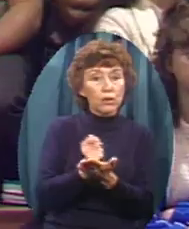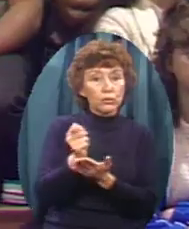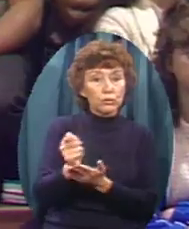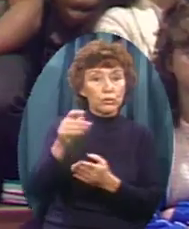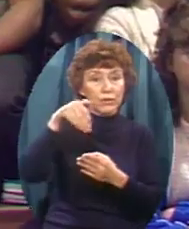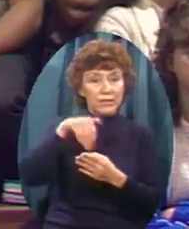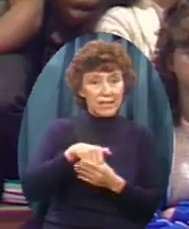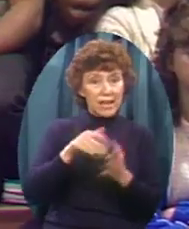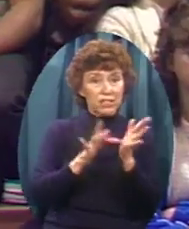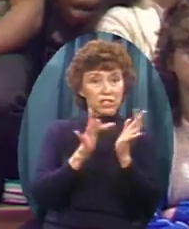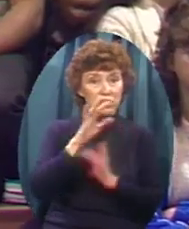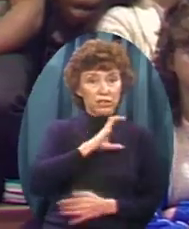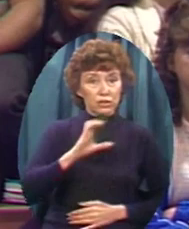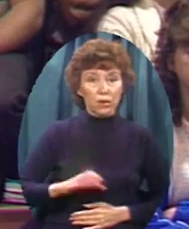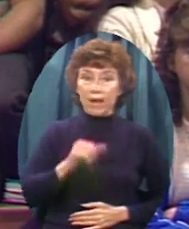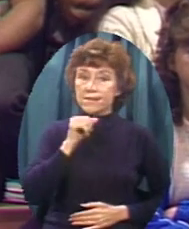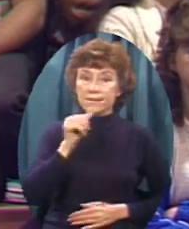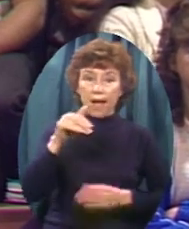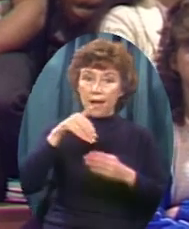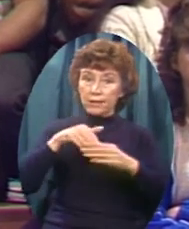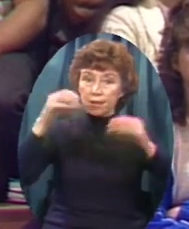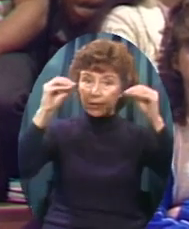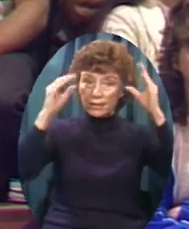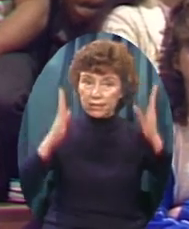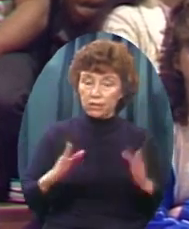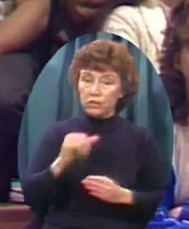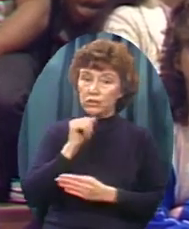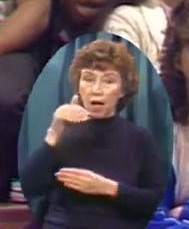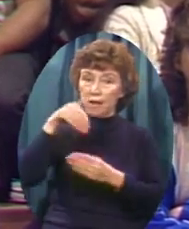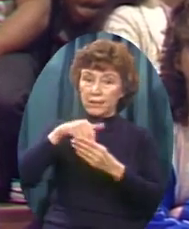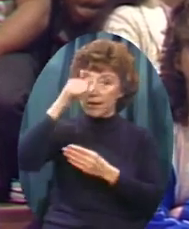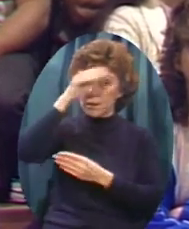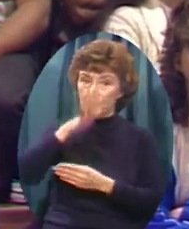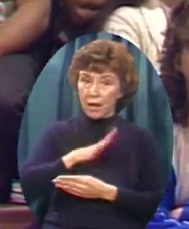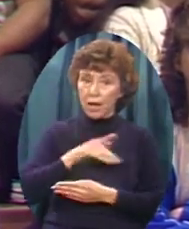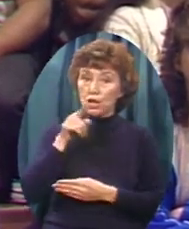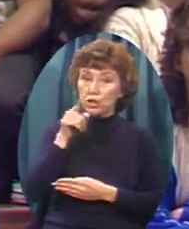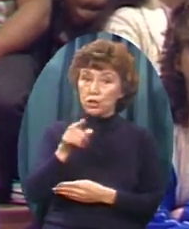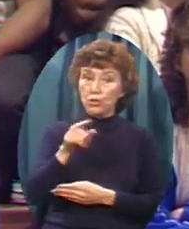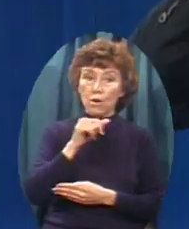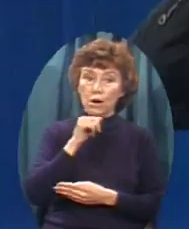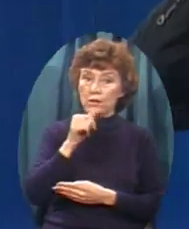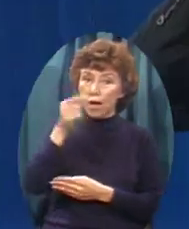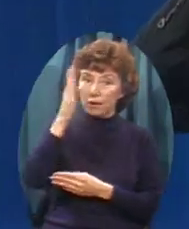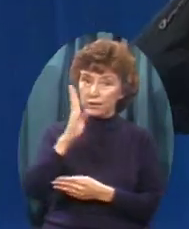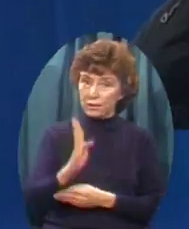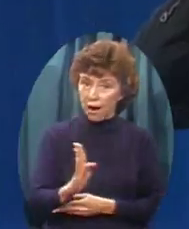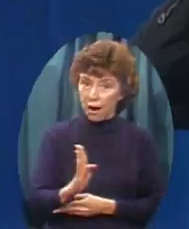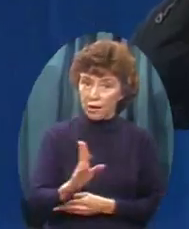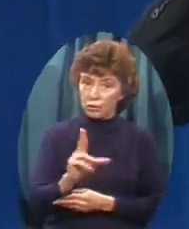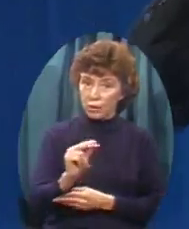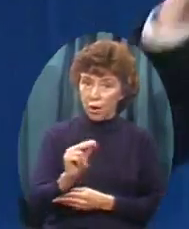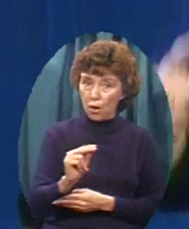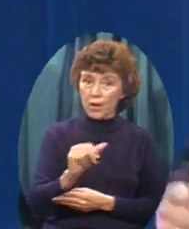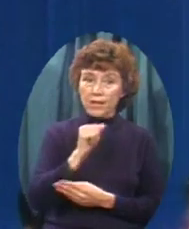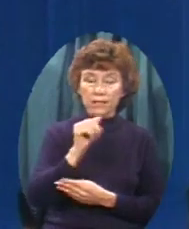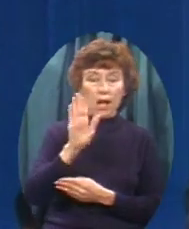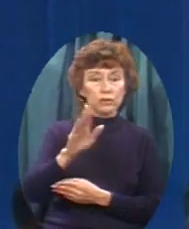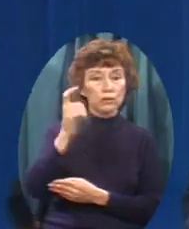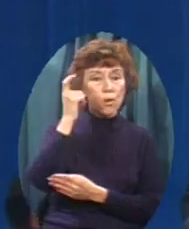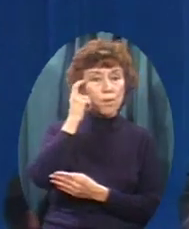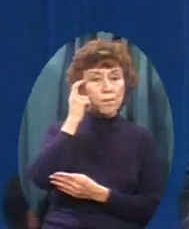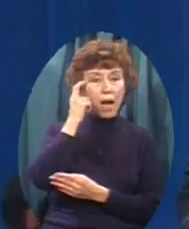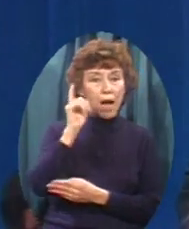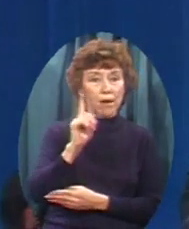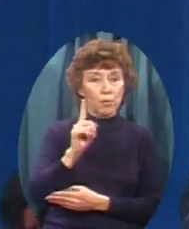Not in the professor Not in man You are not the God It is not your mind That is the ultimate Source of